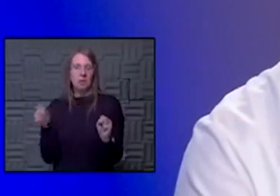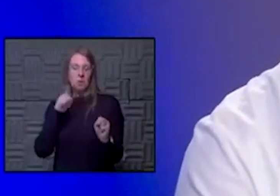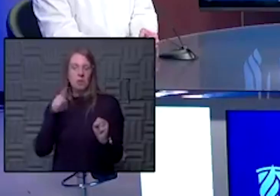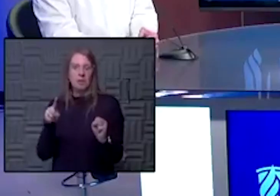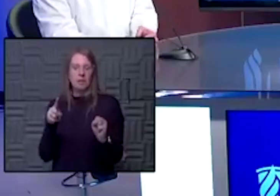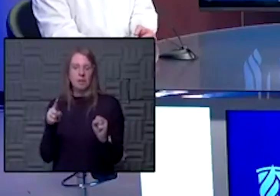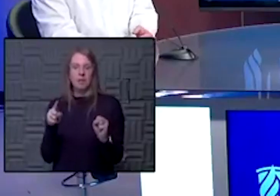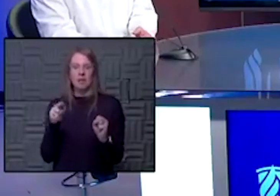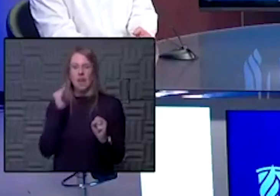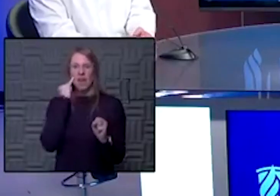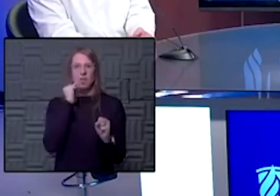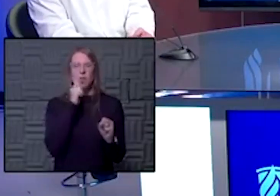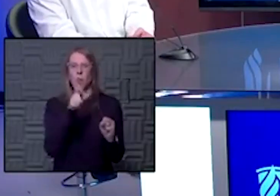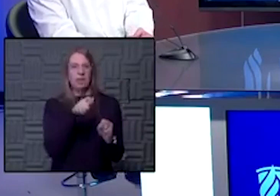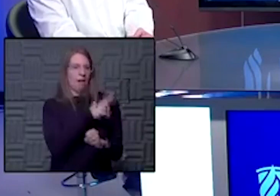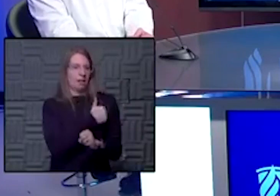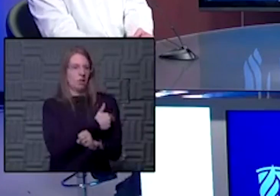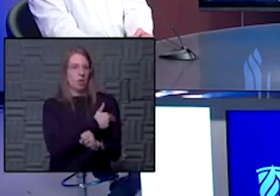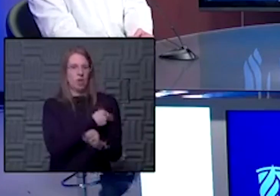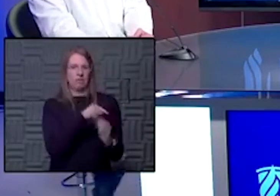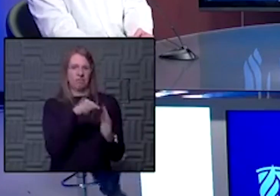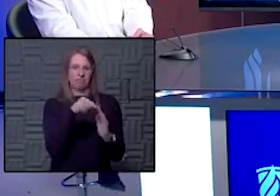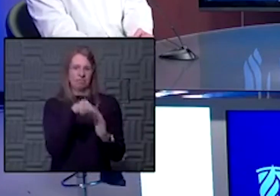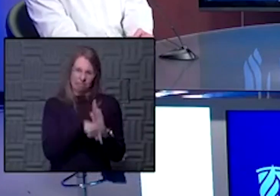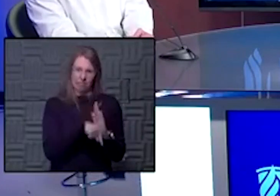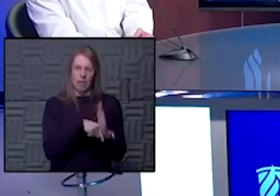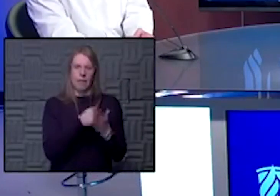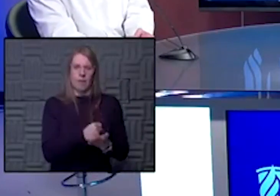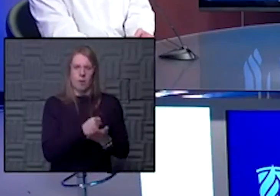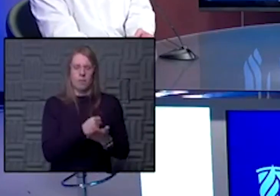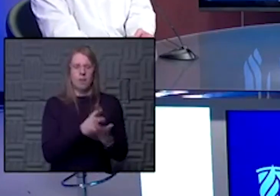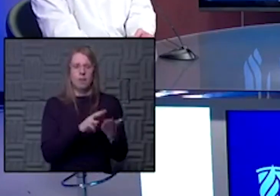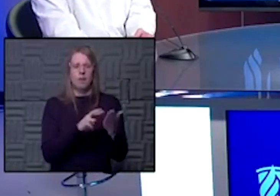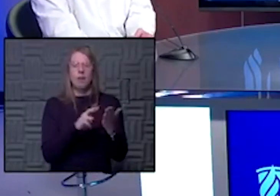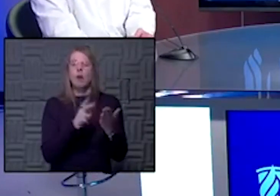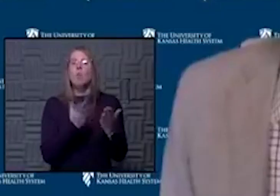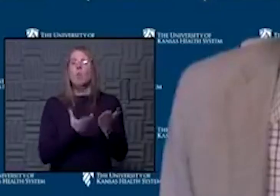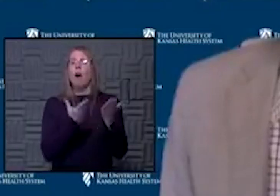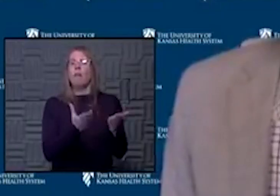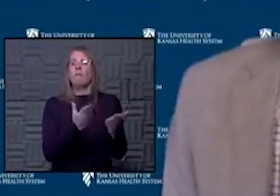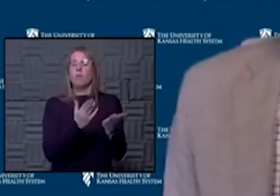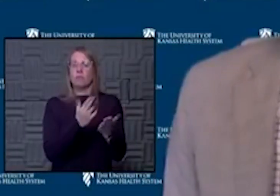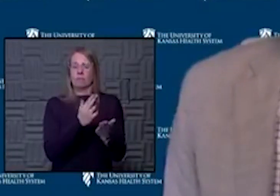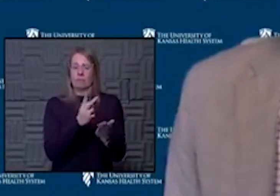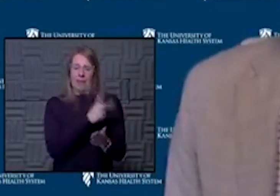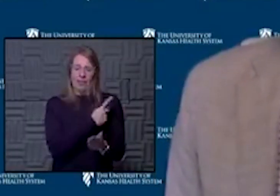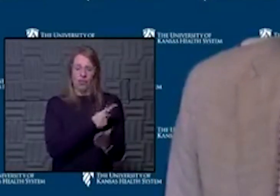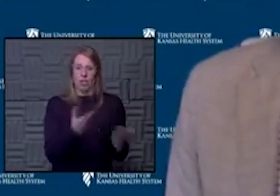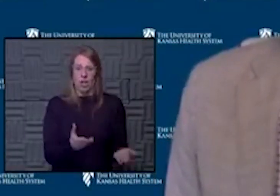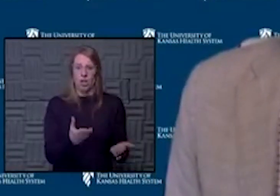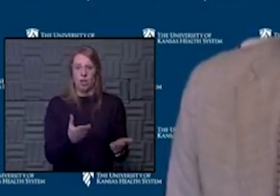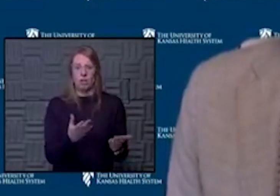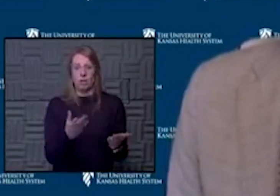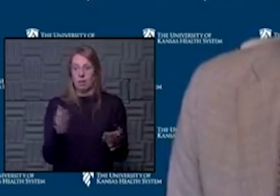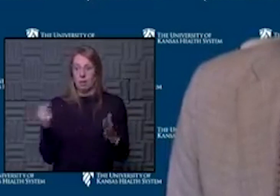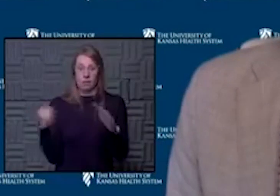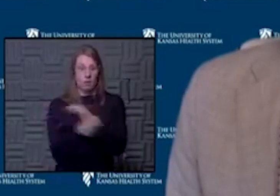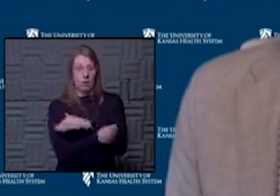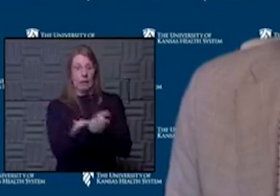you don't need hospital intensive therapy. So David, talk to us. What about some of the therapies we would offer to a patient that's in the hospital and say, you need to be in the hospital, not at home?